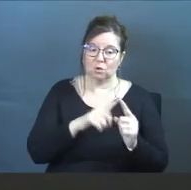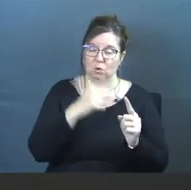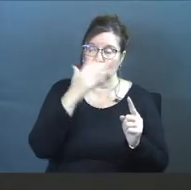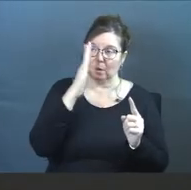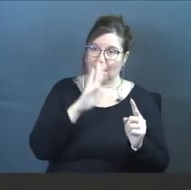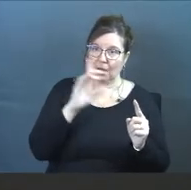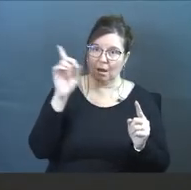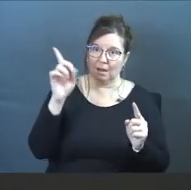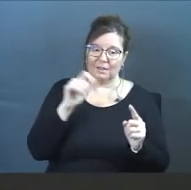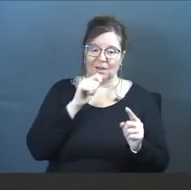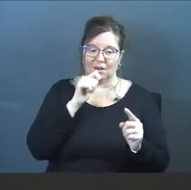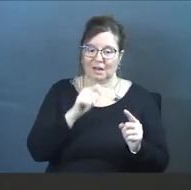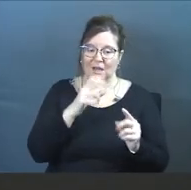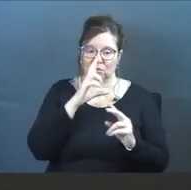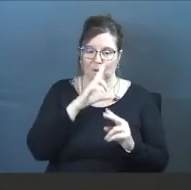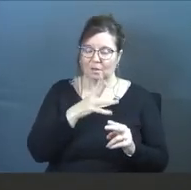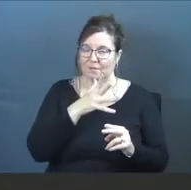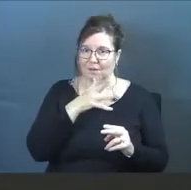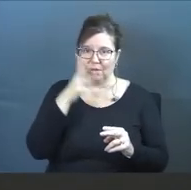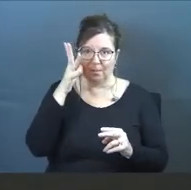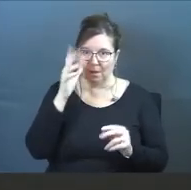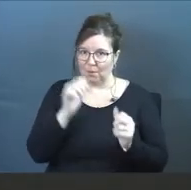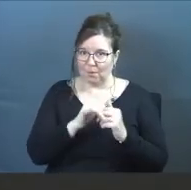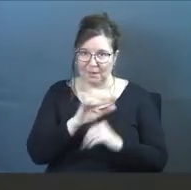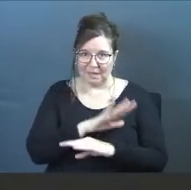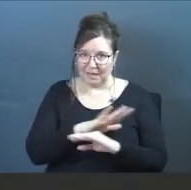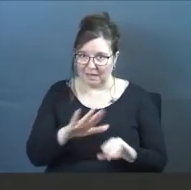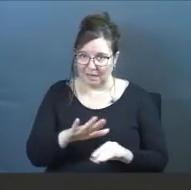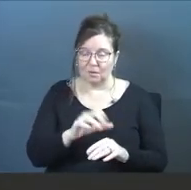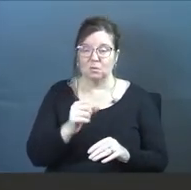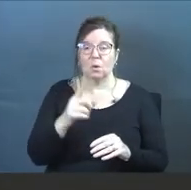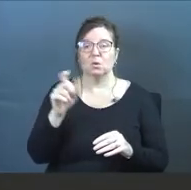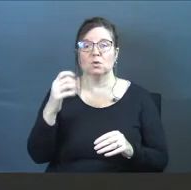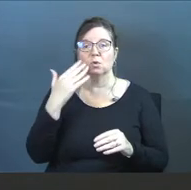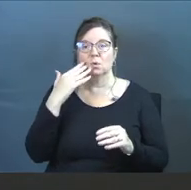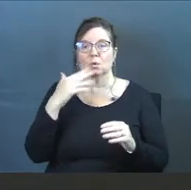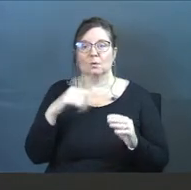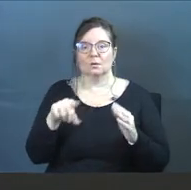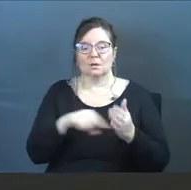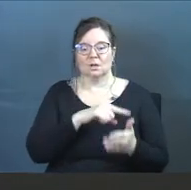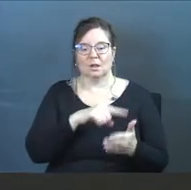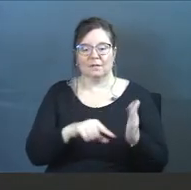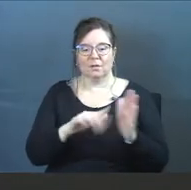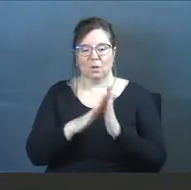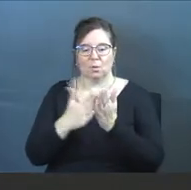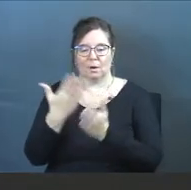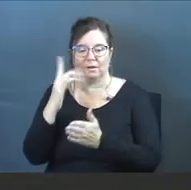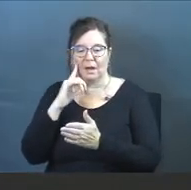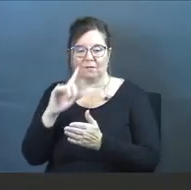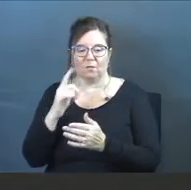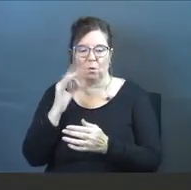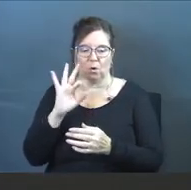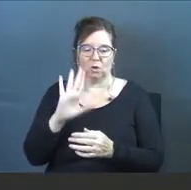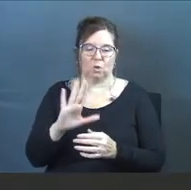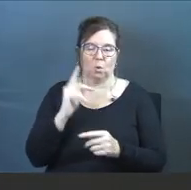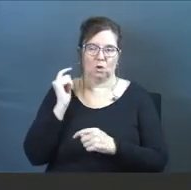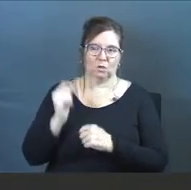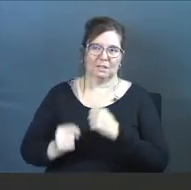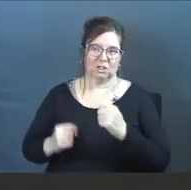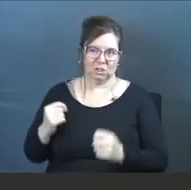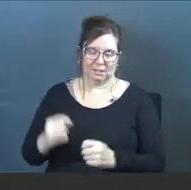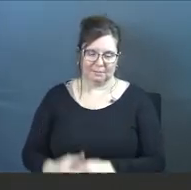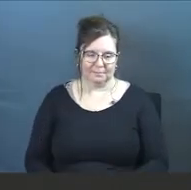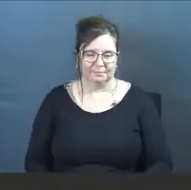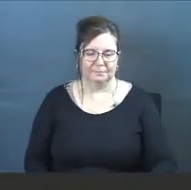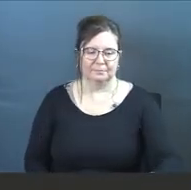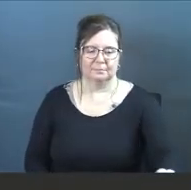God. They are not to honor their father or mother with it. Thus, you nullify the word of God for the sake of your tradition.